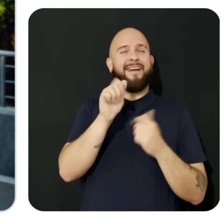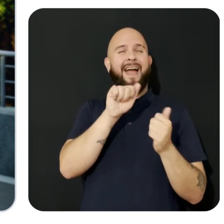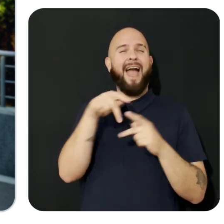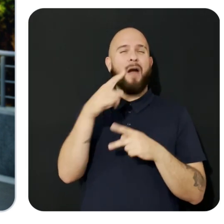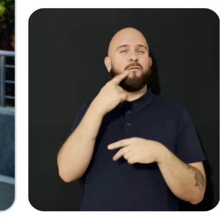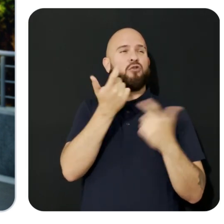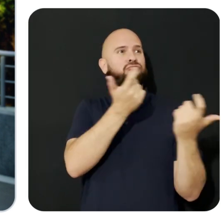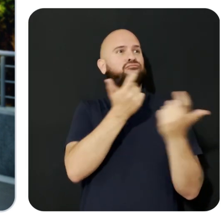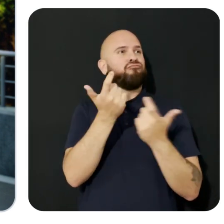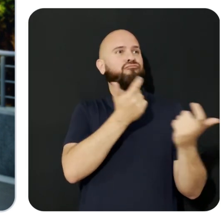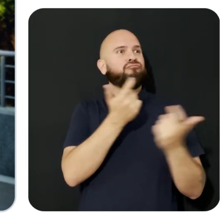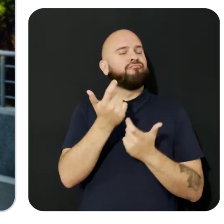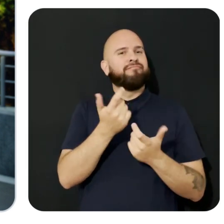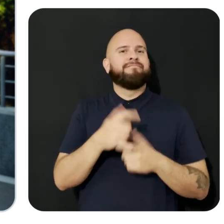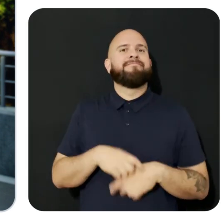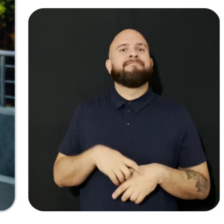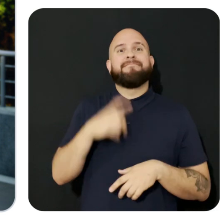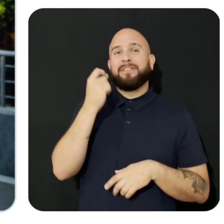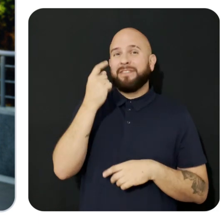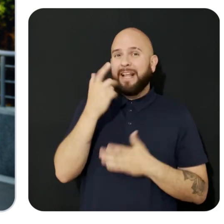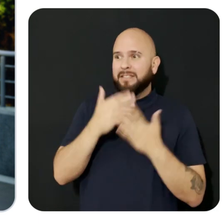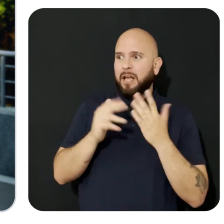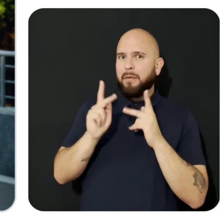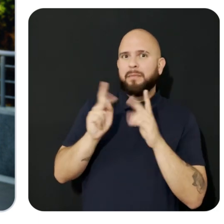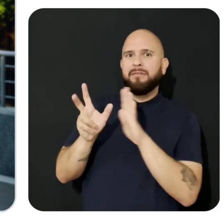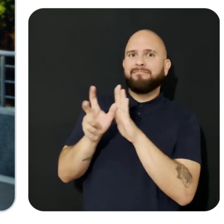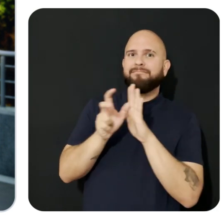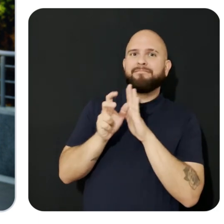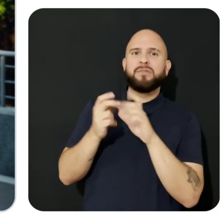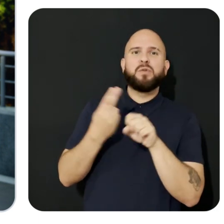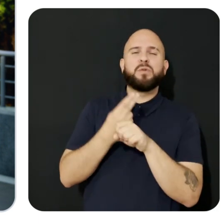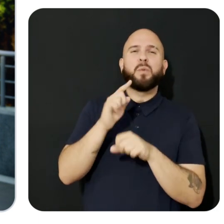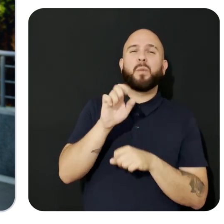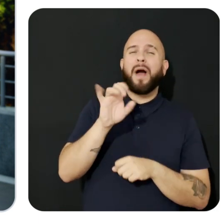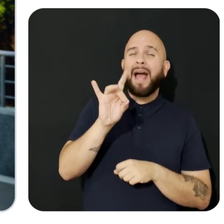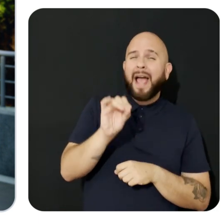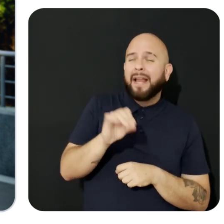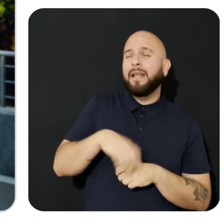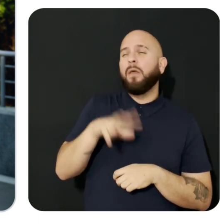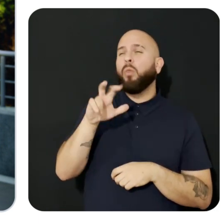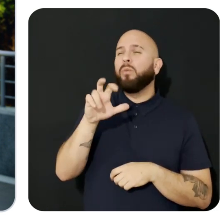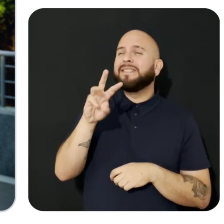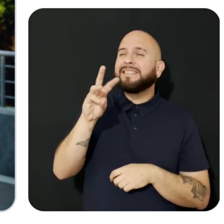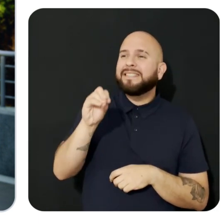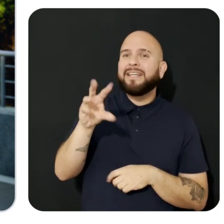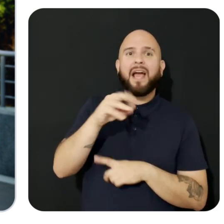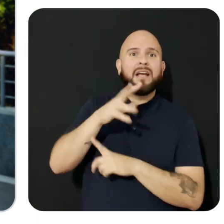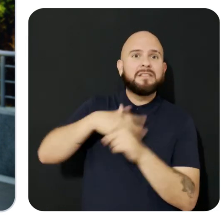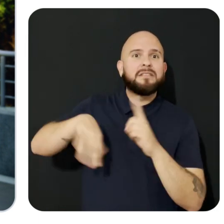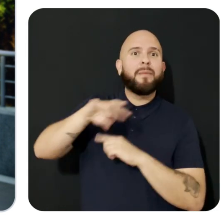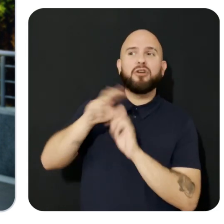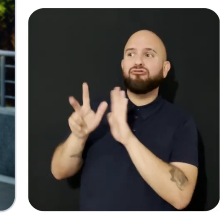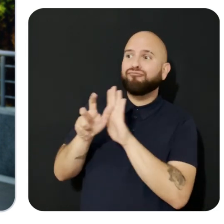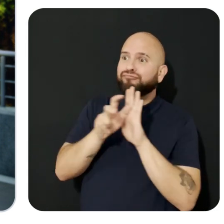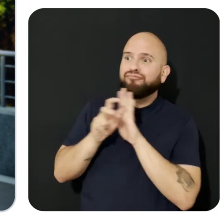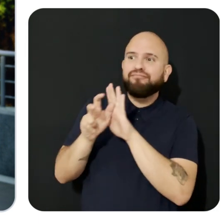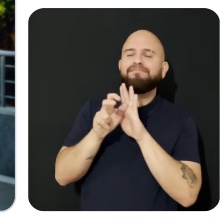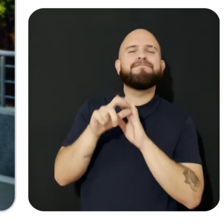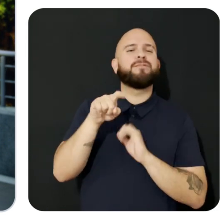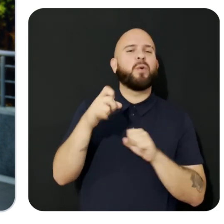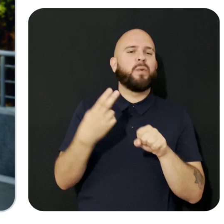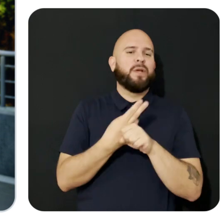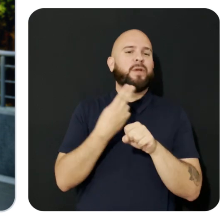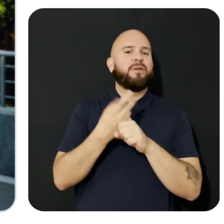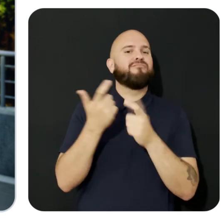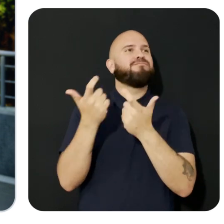growing number of users capturing immersive content, such as 180, 360, and spatial media. HMDs are the